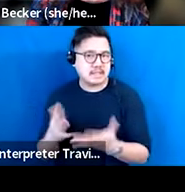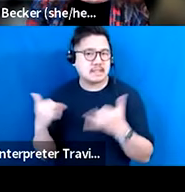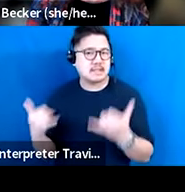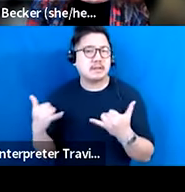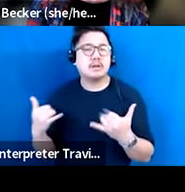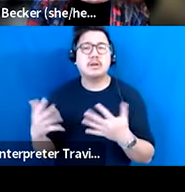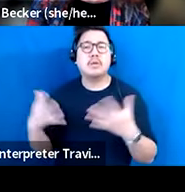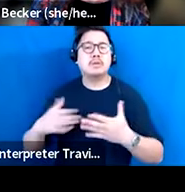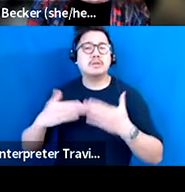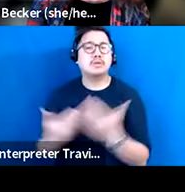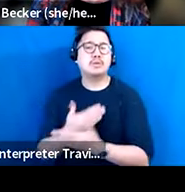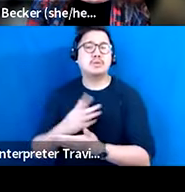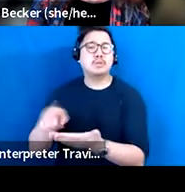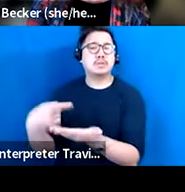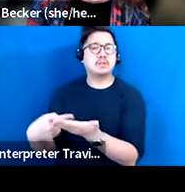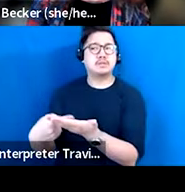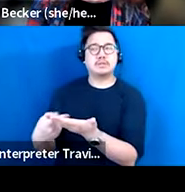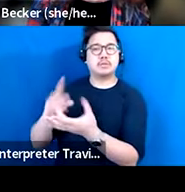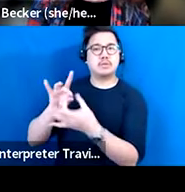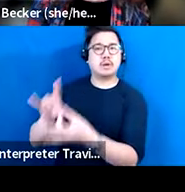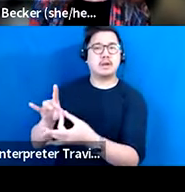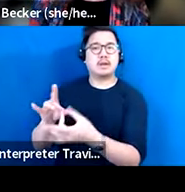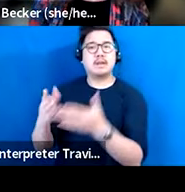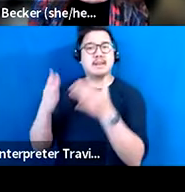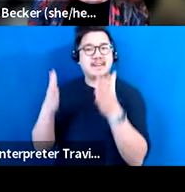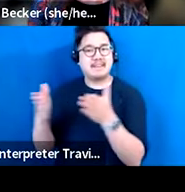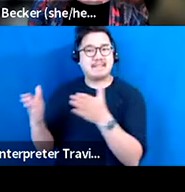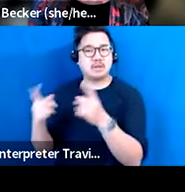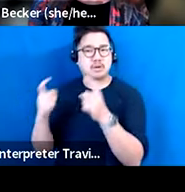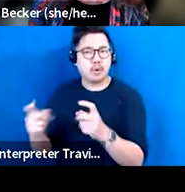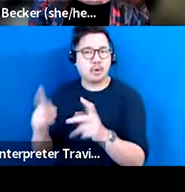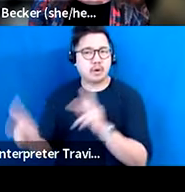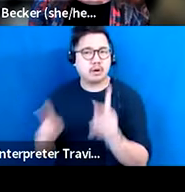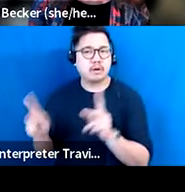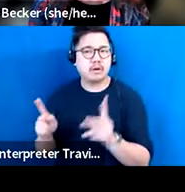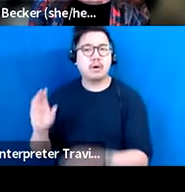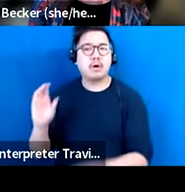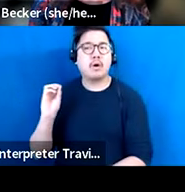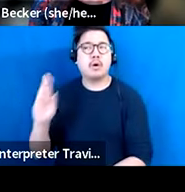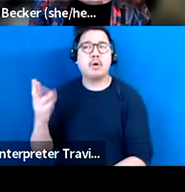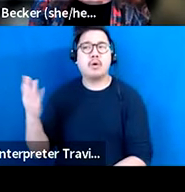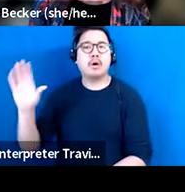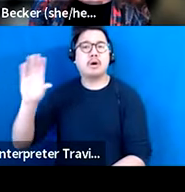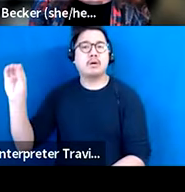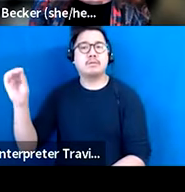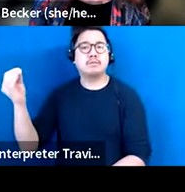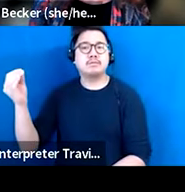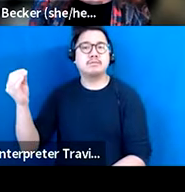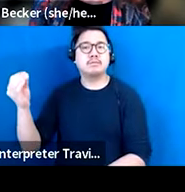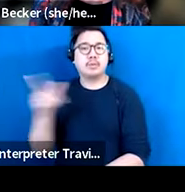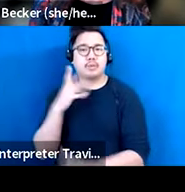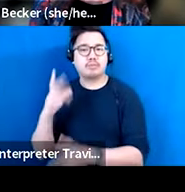of the new conversations with donors, individual donors, and or potentially foundations and corporate donors